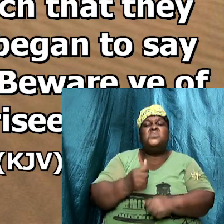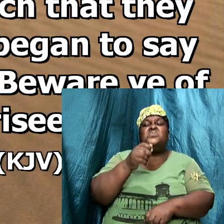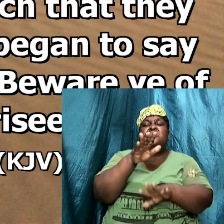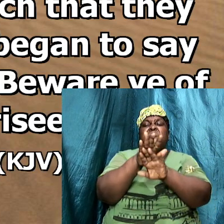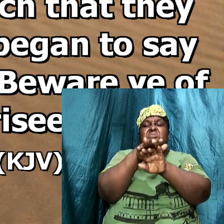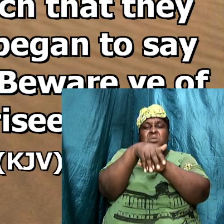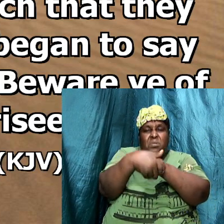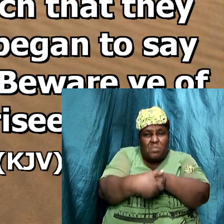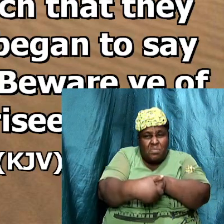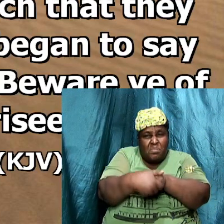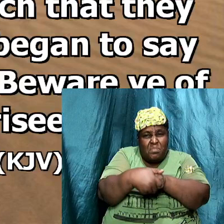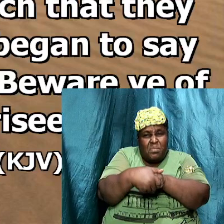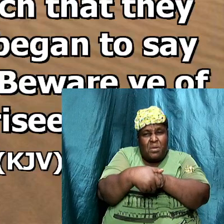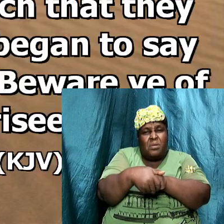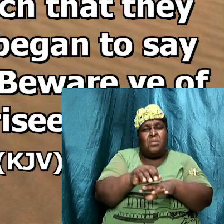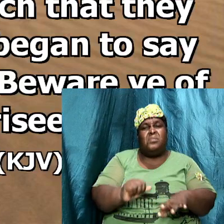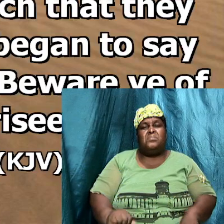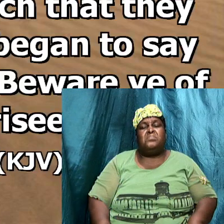is hypocrisy